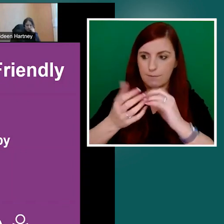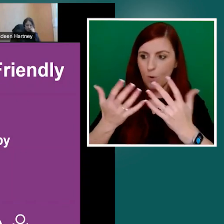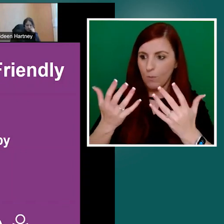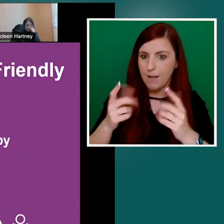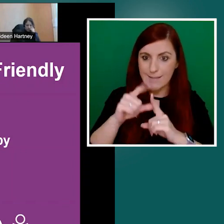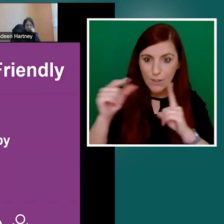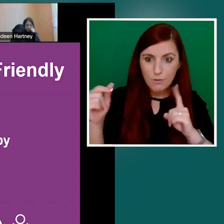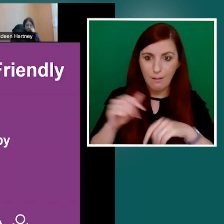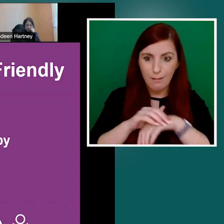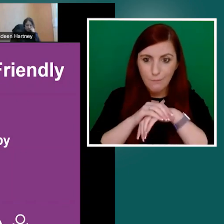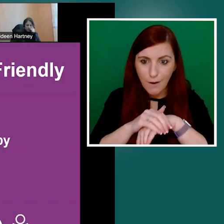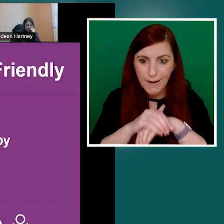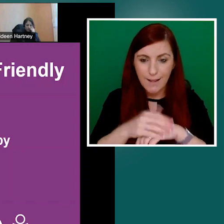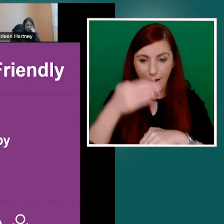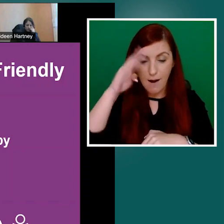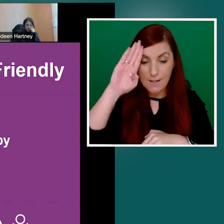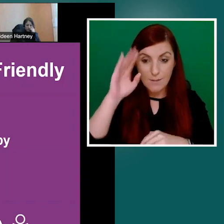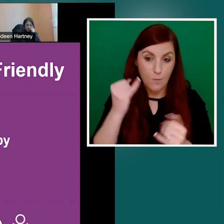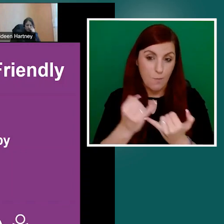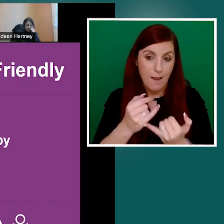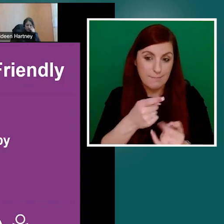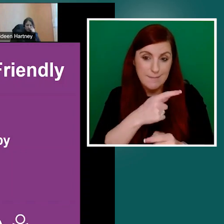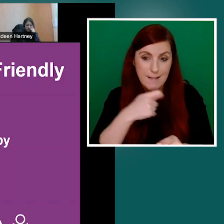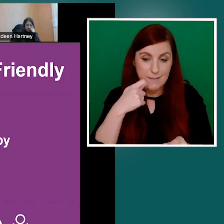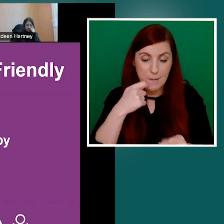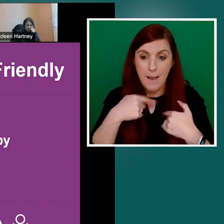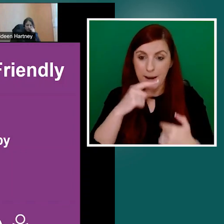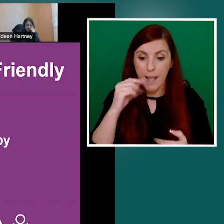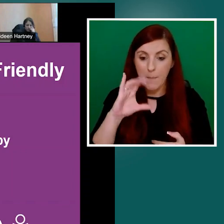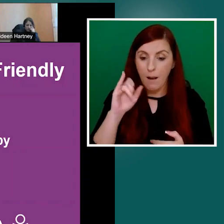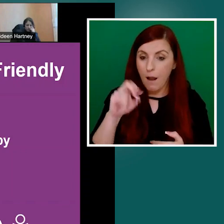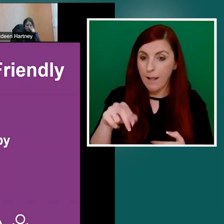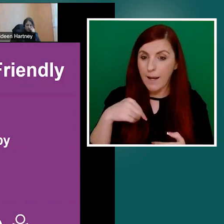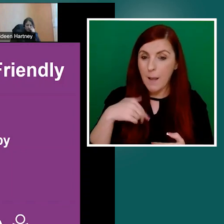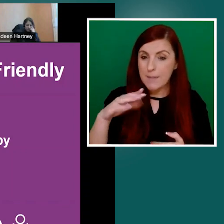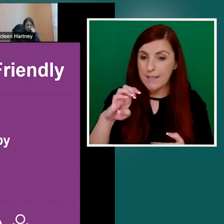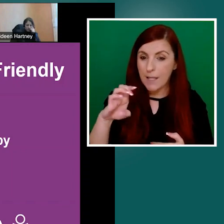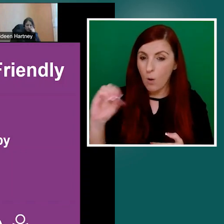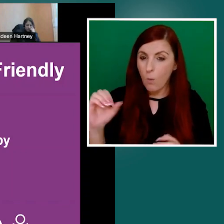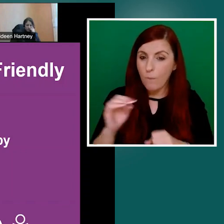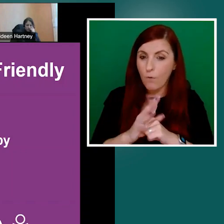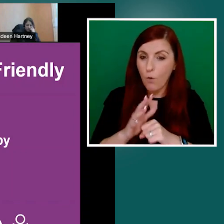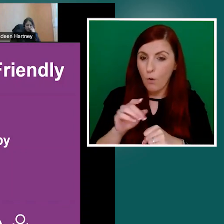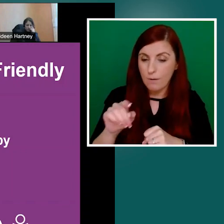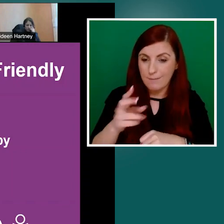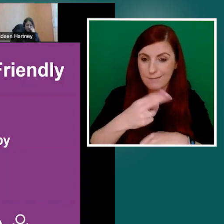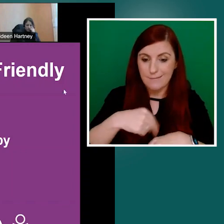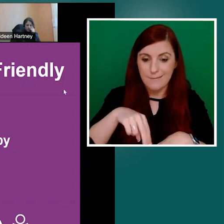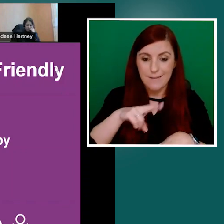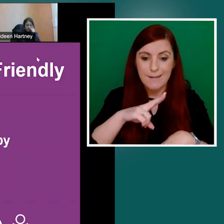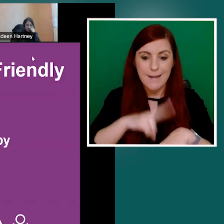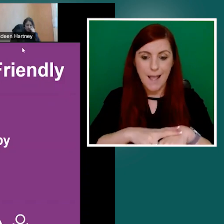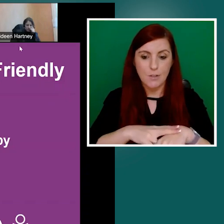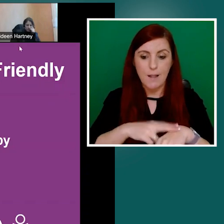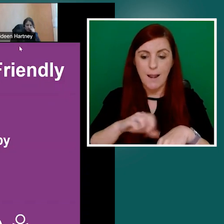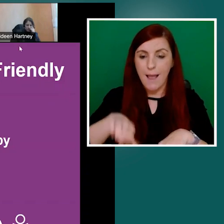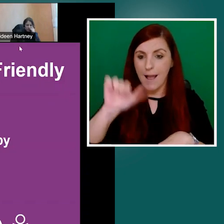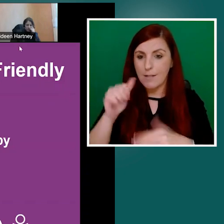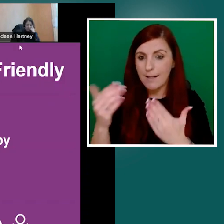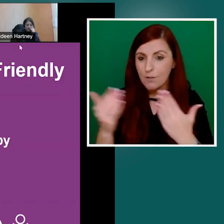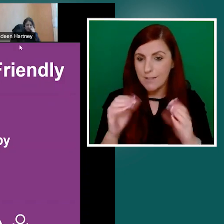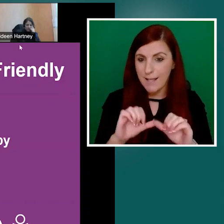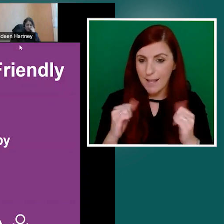of the National Adult Literacy Agency. Similar to Aideen, I the privilege of joining NALA in 2020,